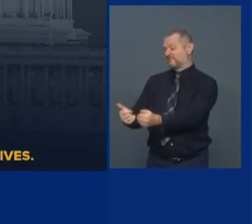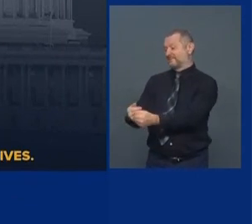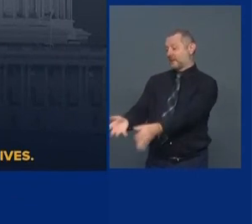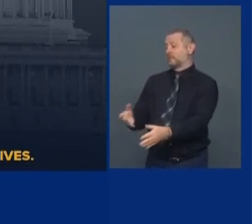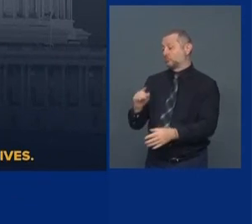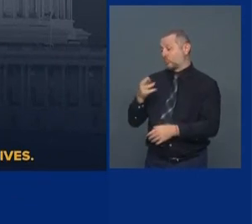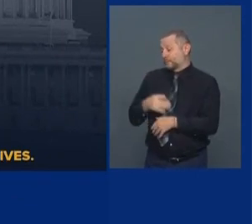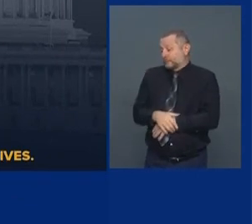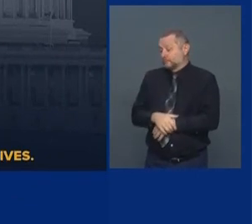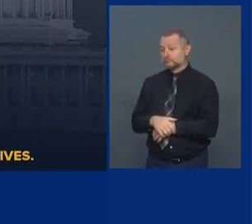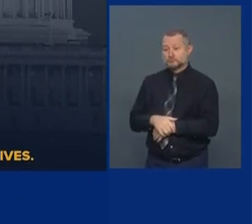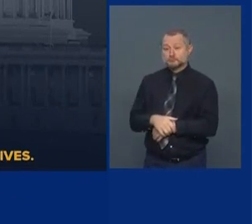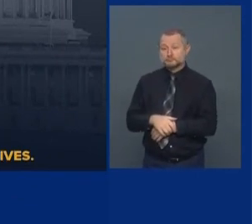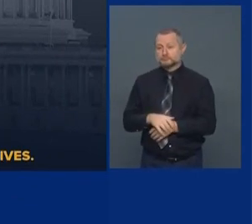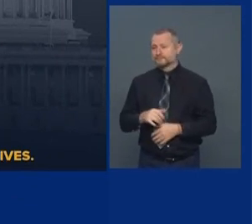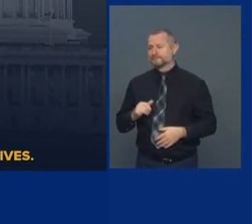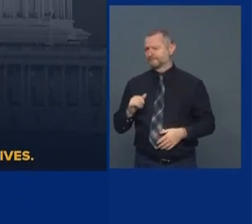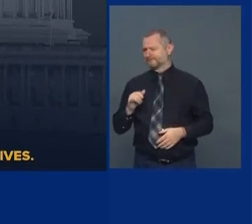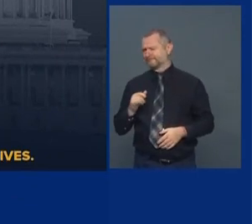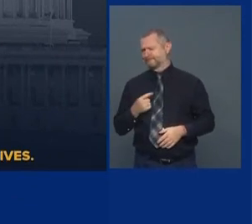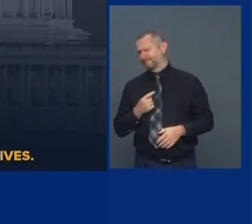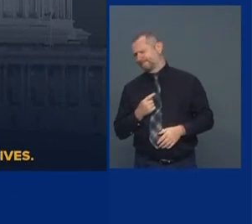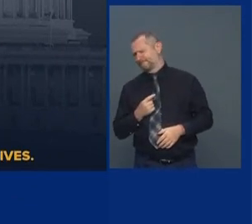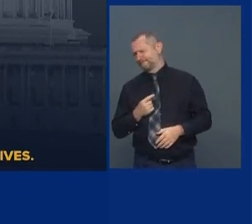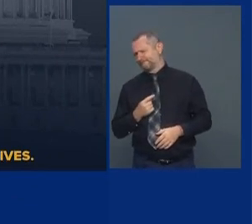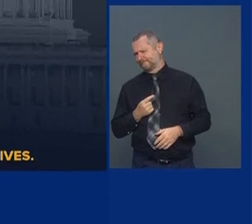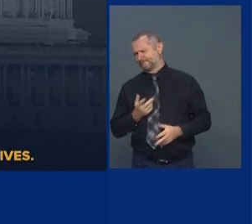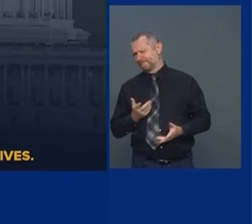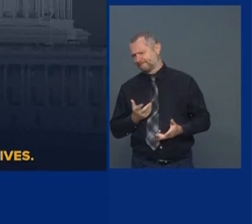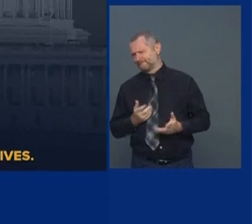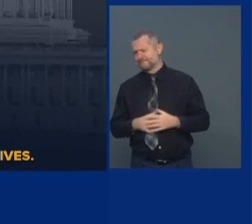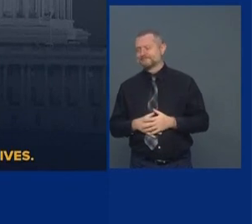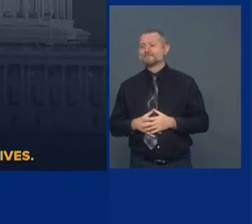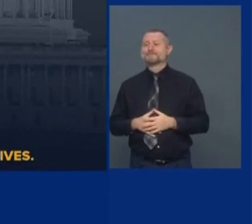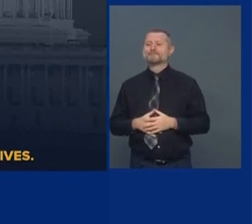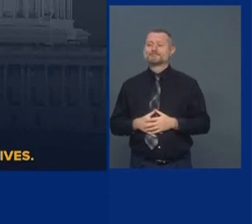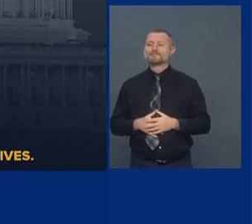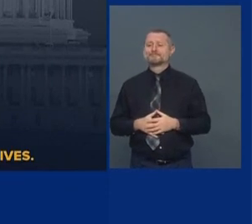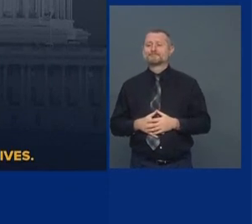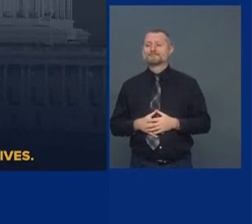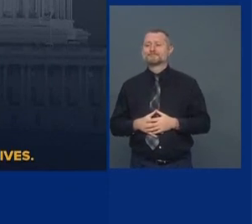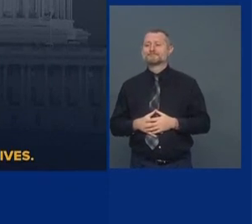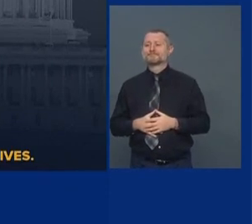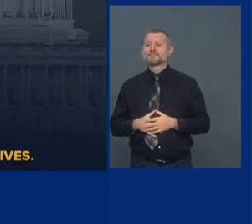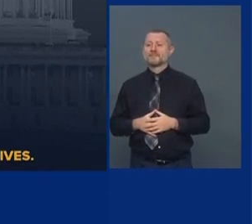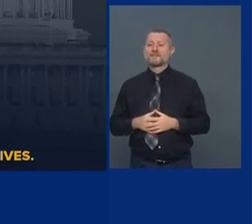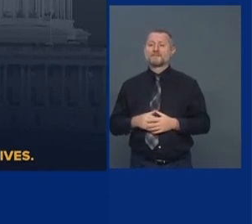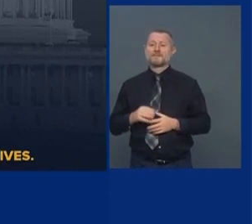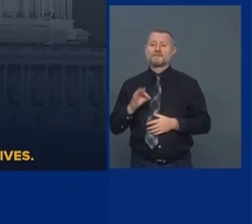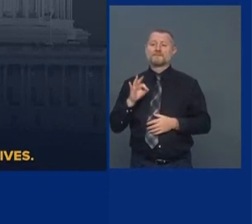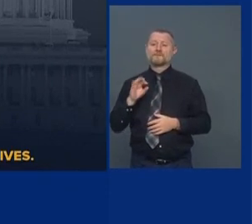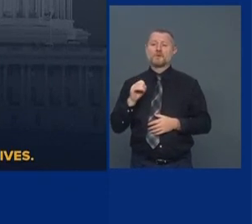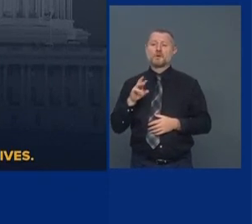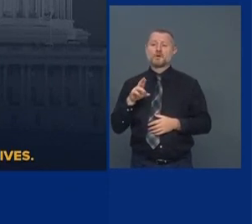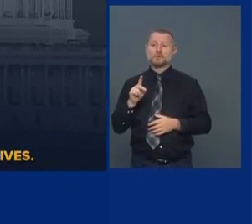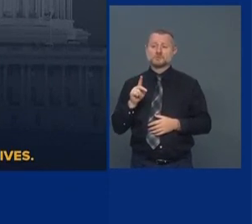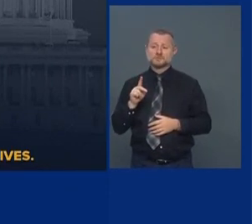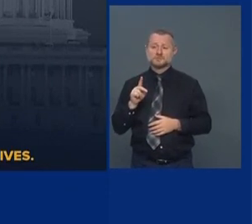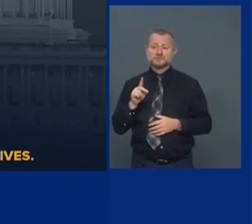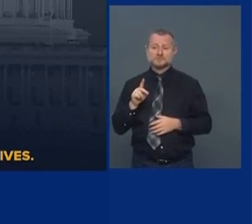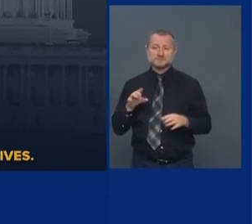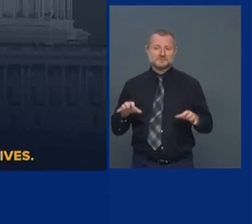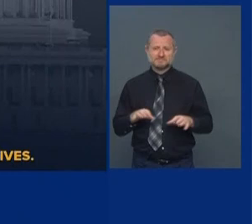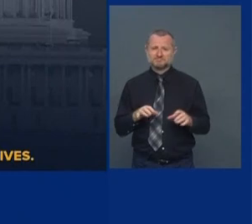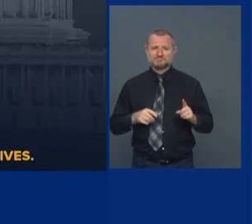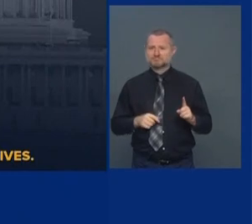What Ford did pales in comparison to what Trump is doing. Not only did